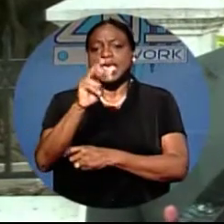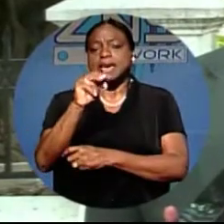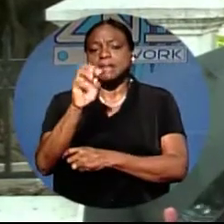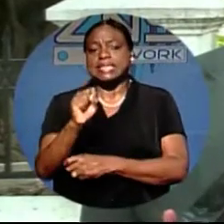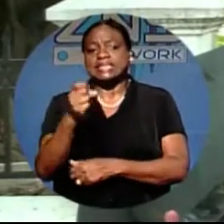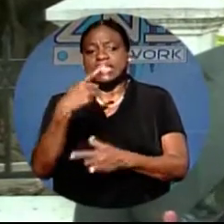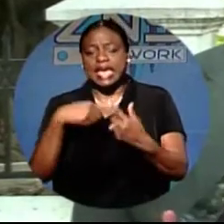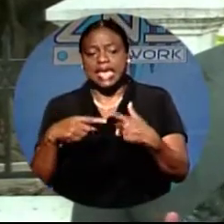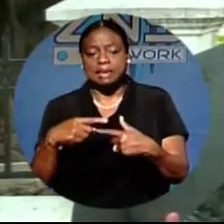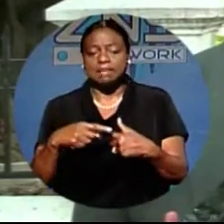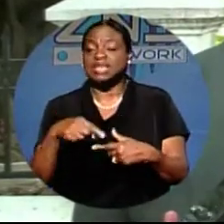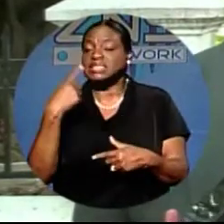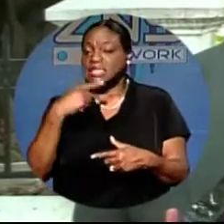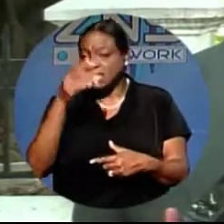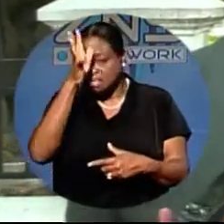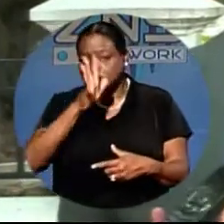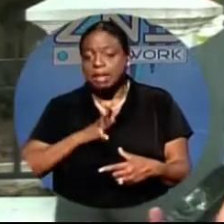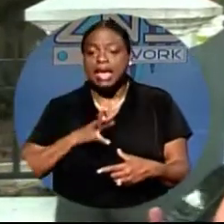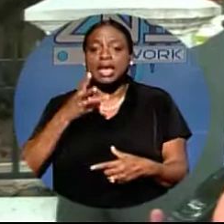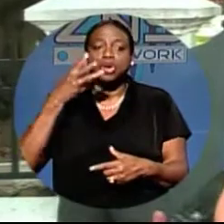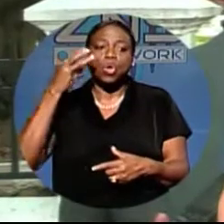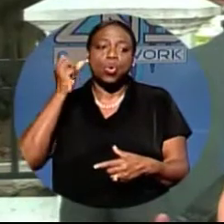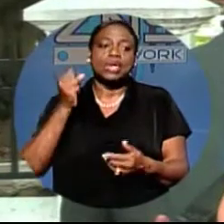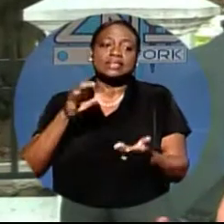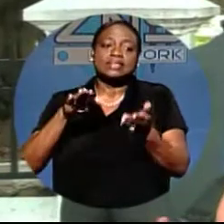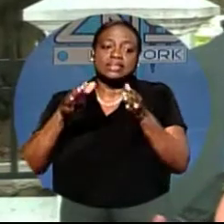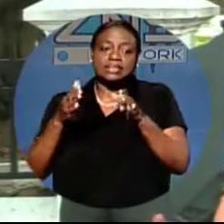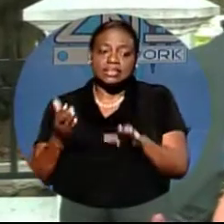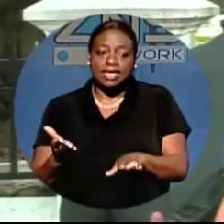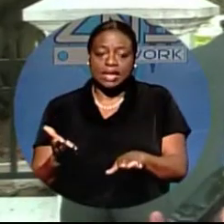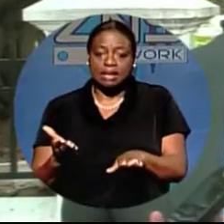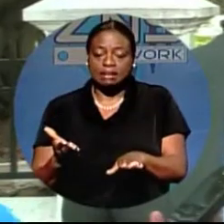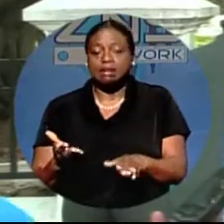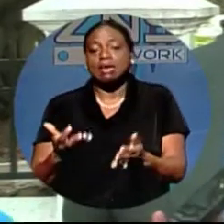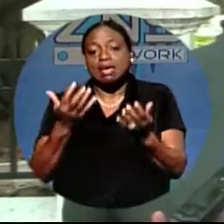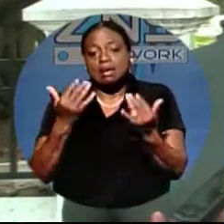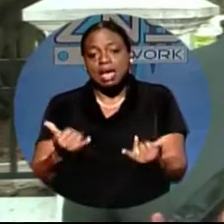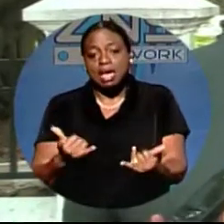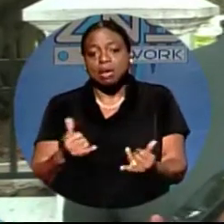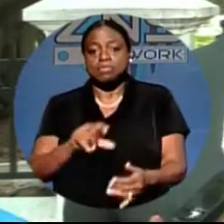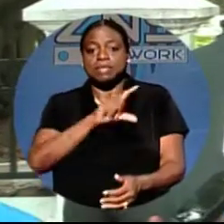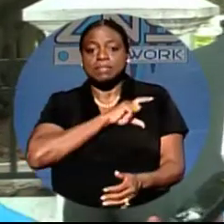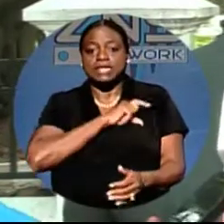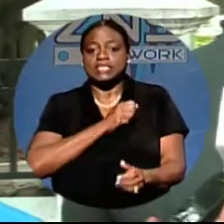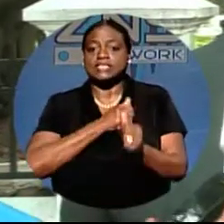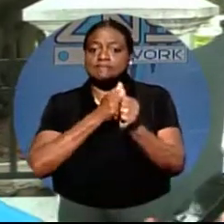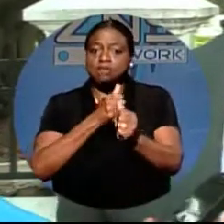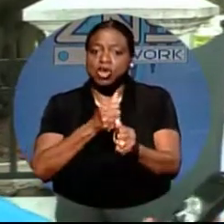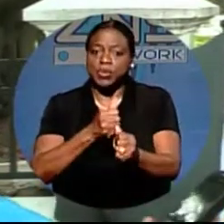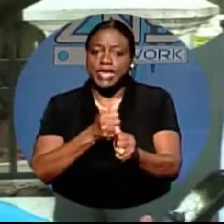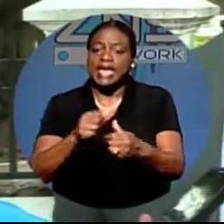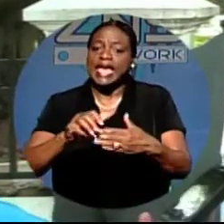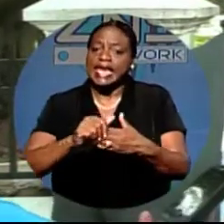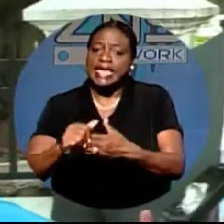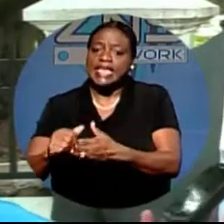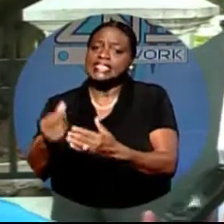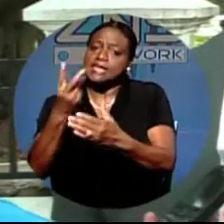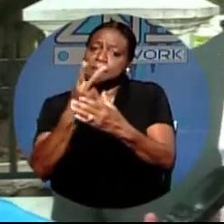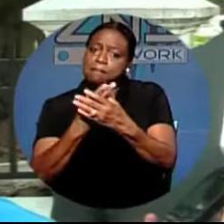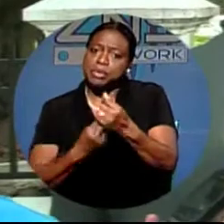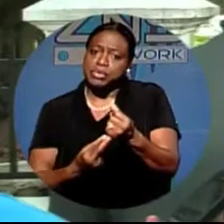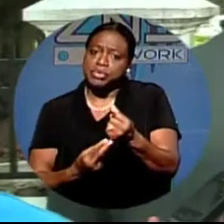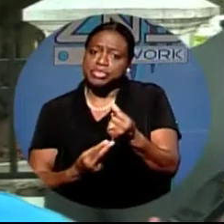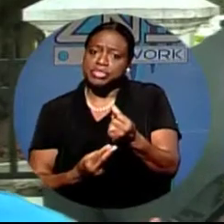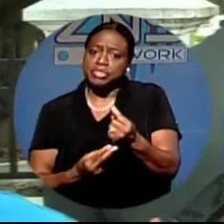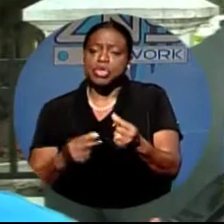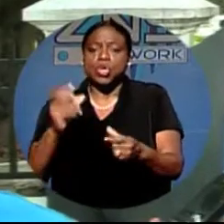on the scene. They pronounced him dead. Right now, police are following significant leads in both of those matters. We